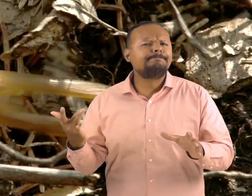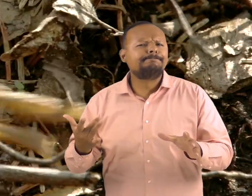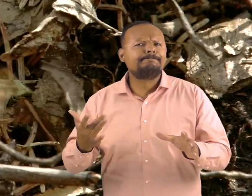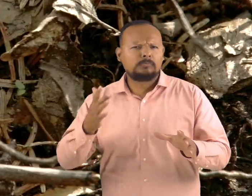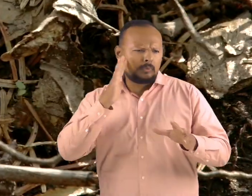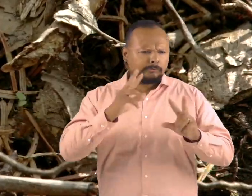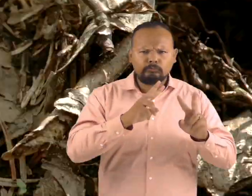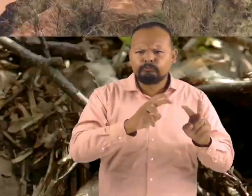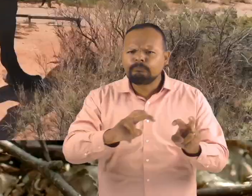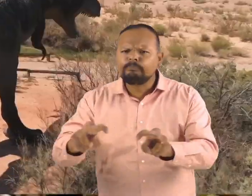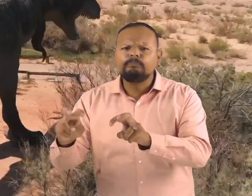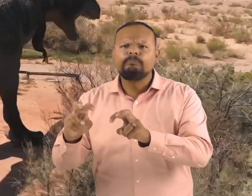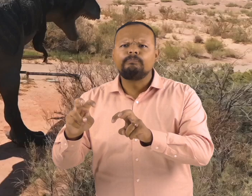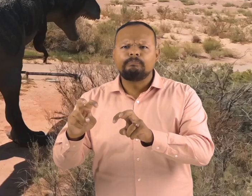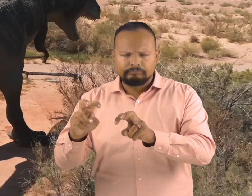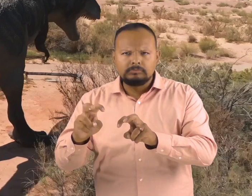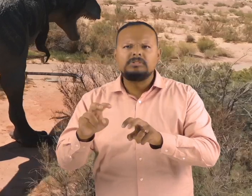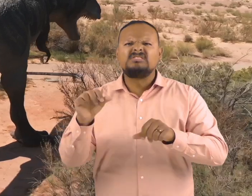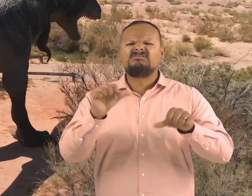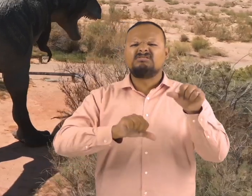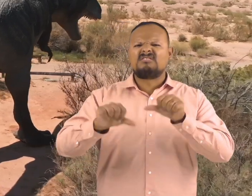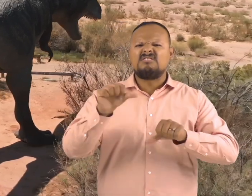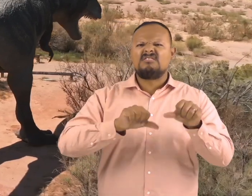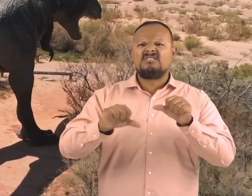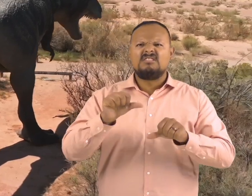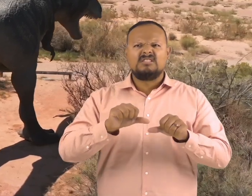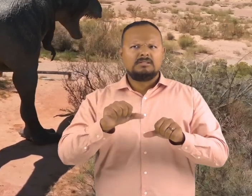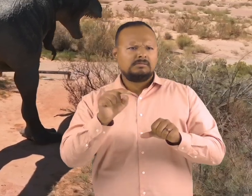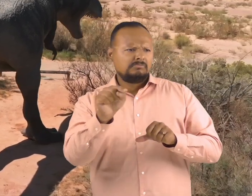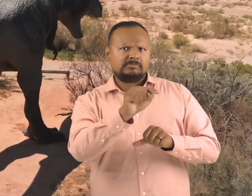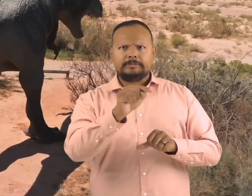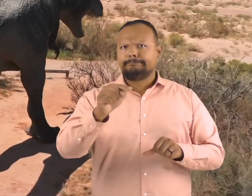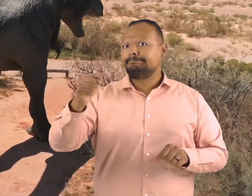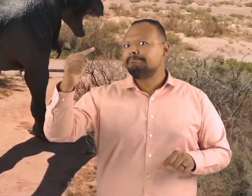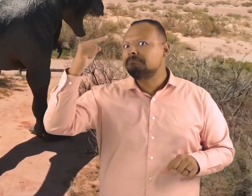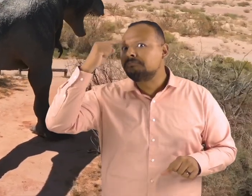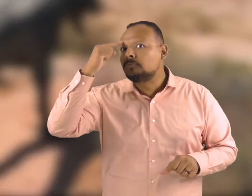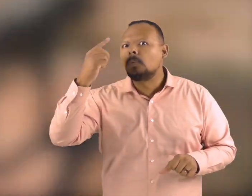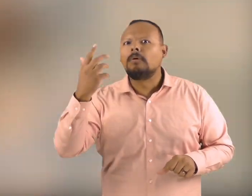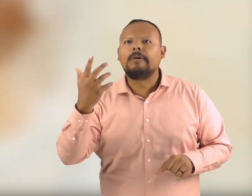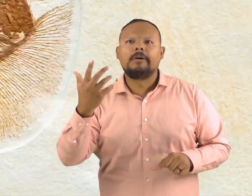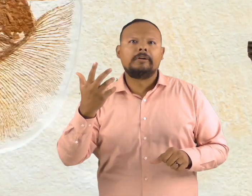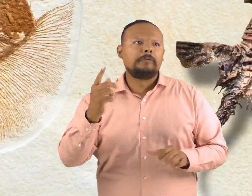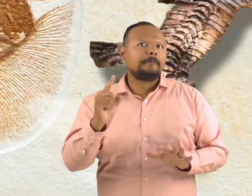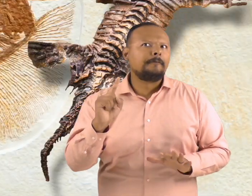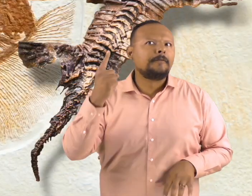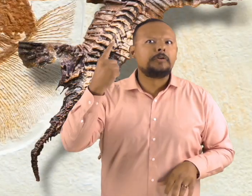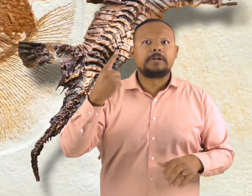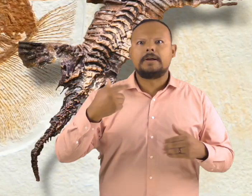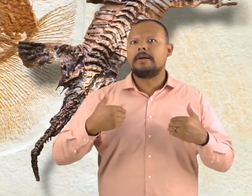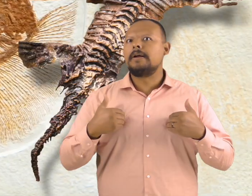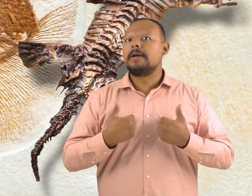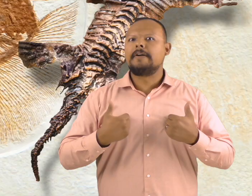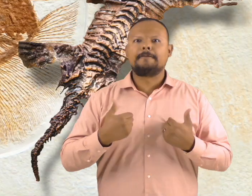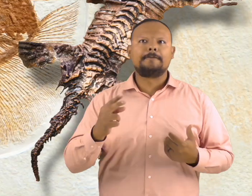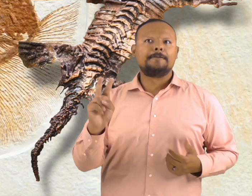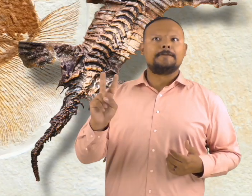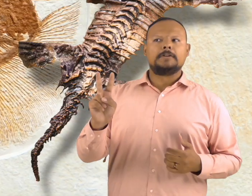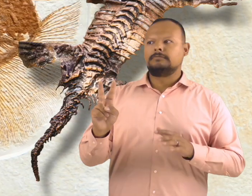the vertebrates. Scientists believe the very first vertebrates evolved around